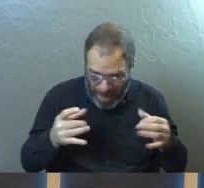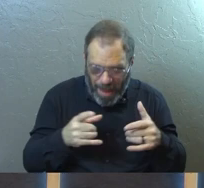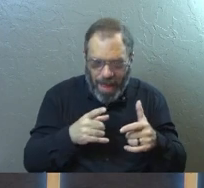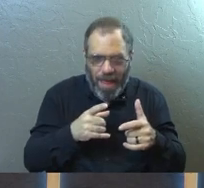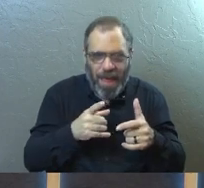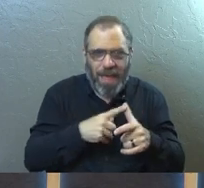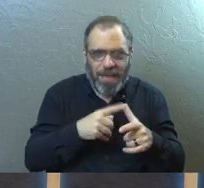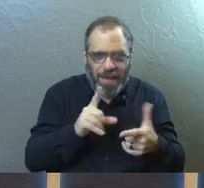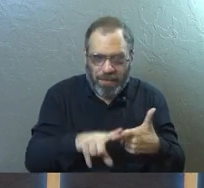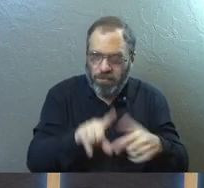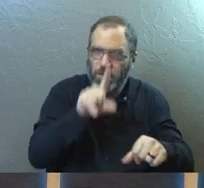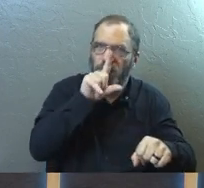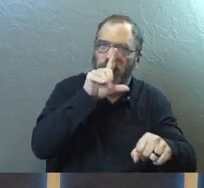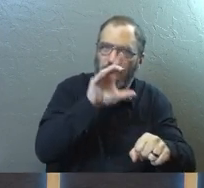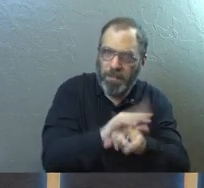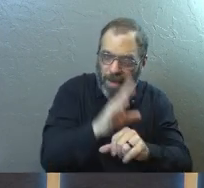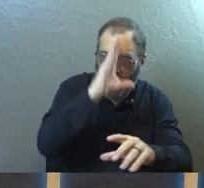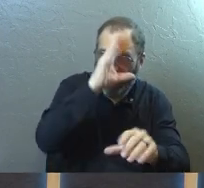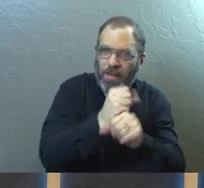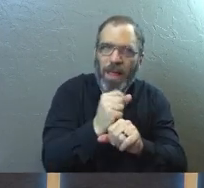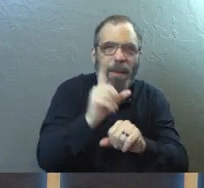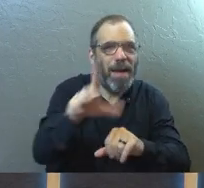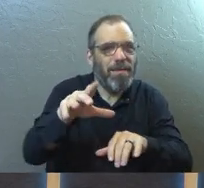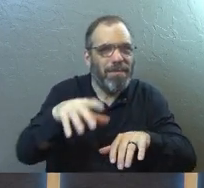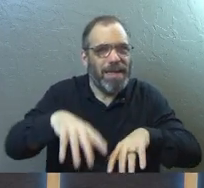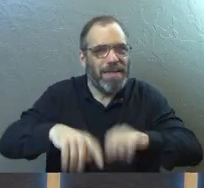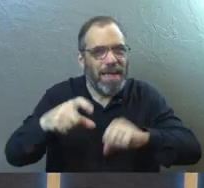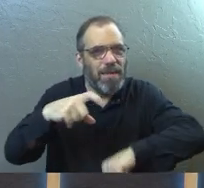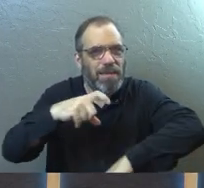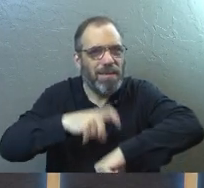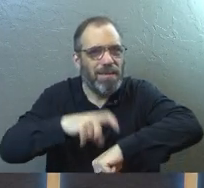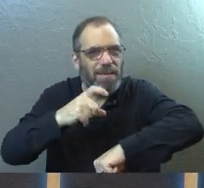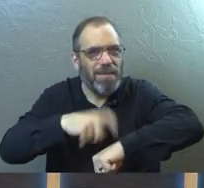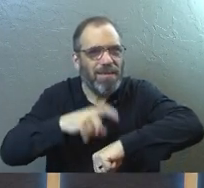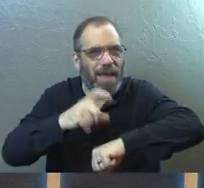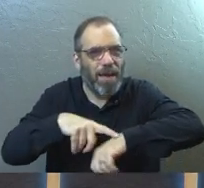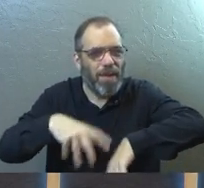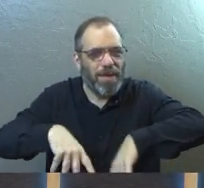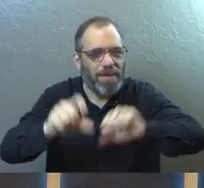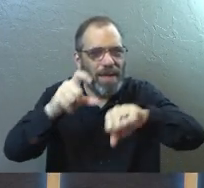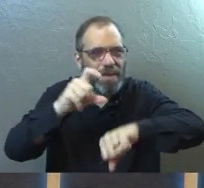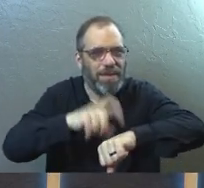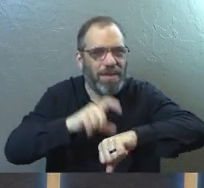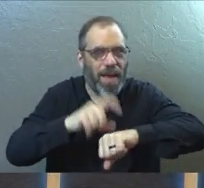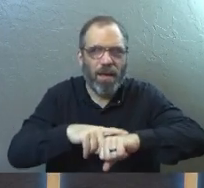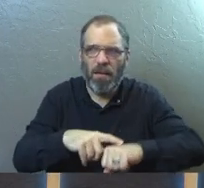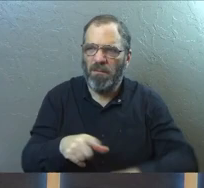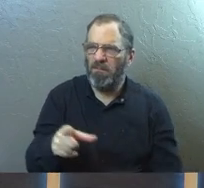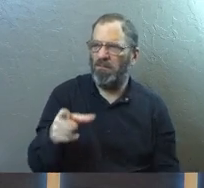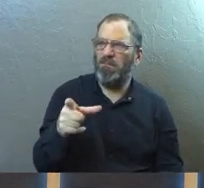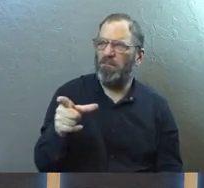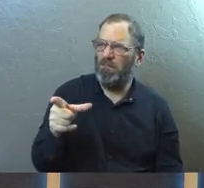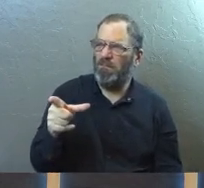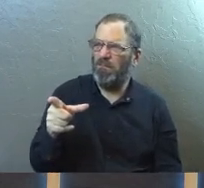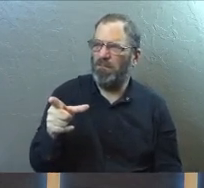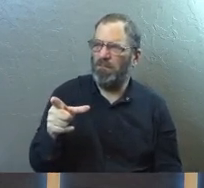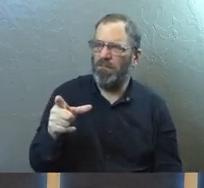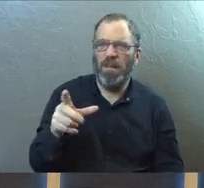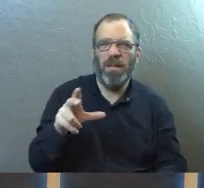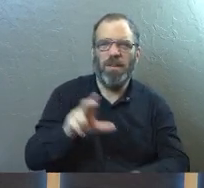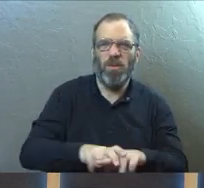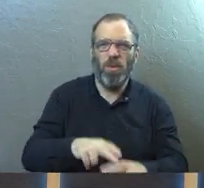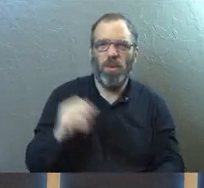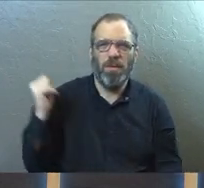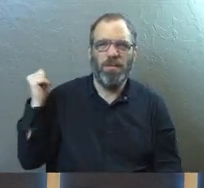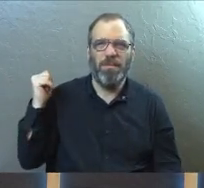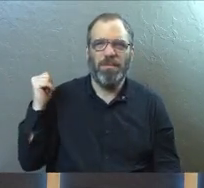commit to your faith. But it all takes time, yes? So you've noticed that somebody put a stool behind me somewhere on